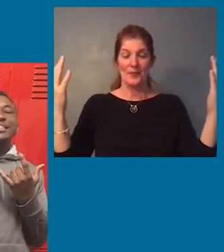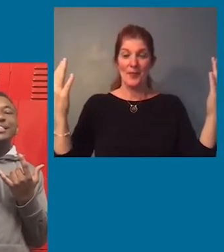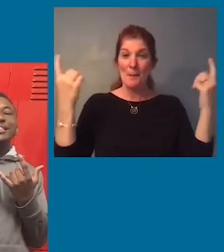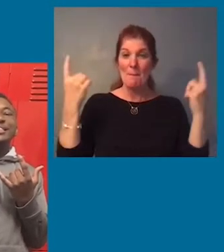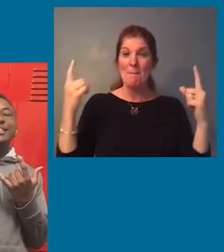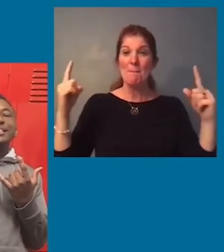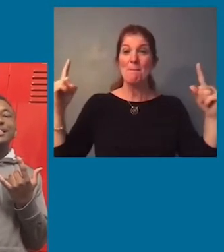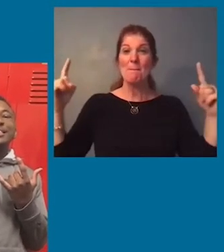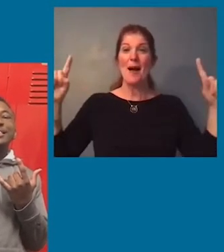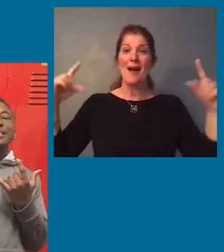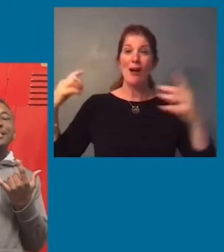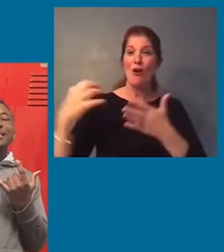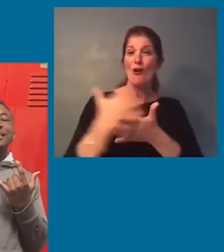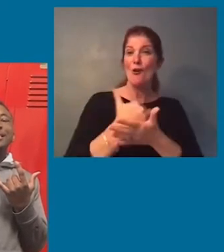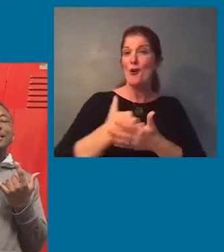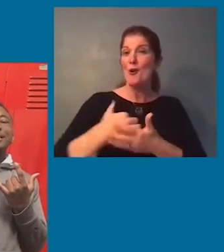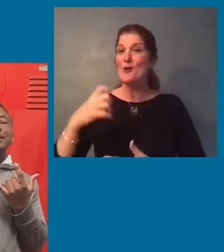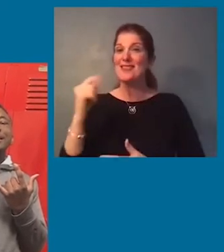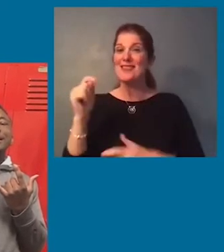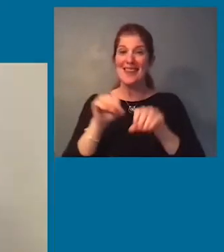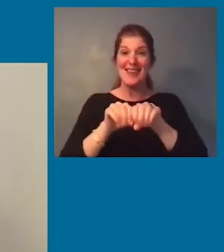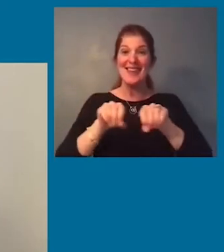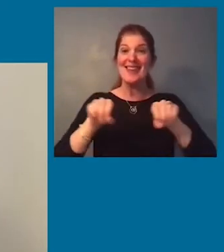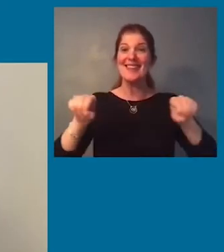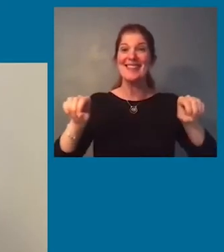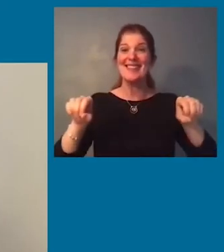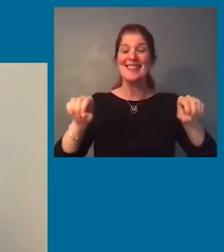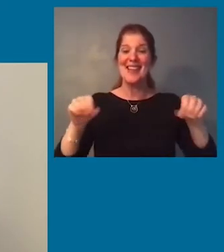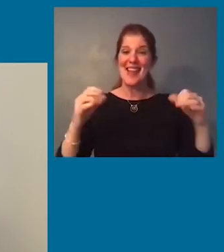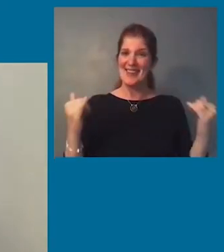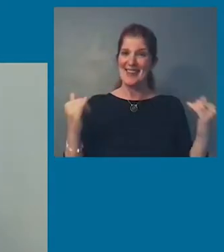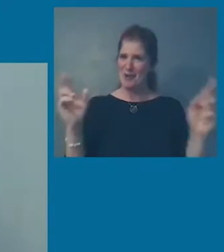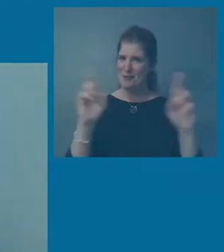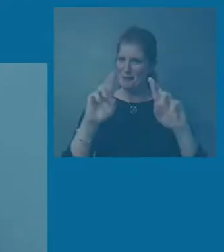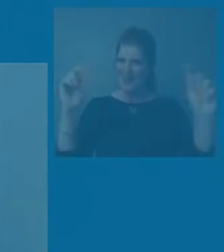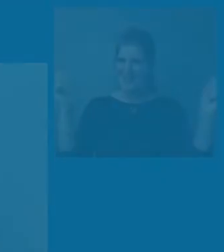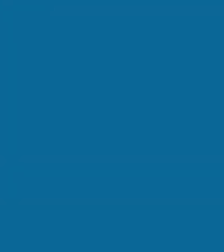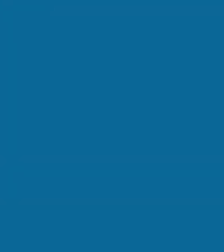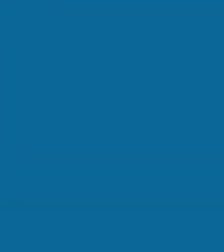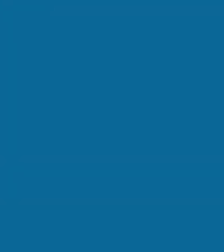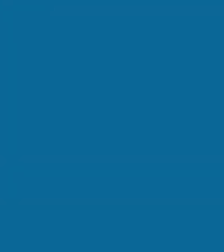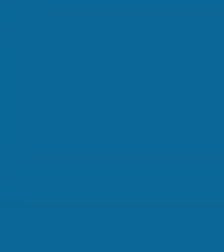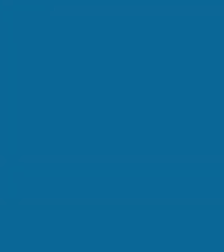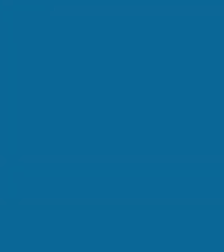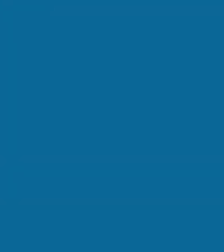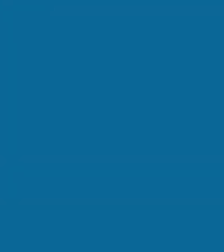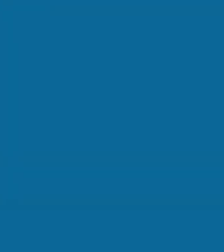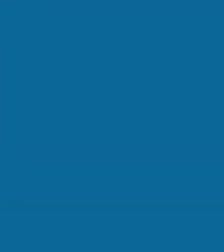have earned it. So now let's celebrate it.